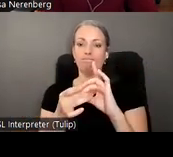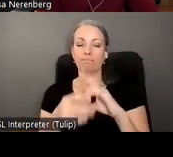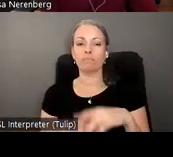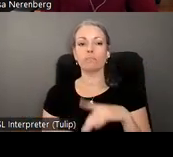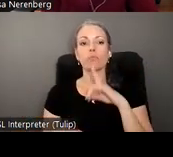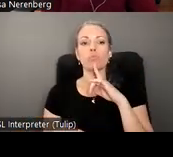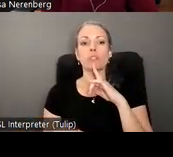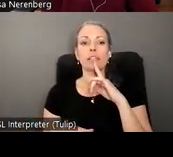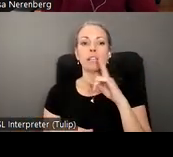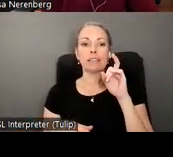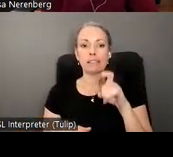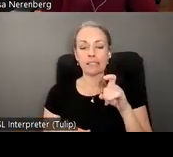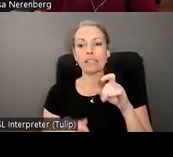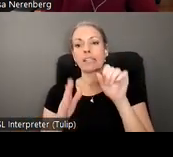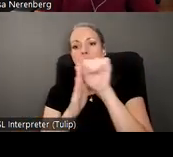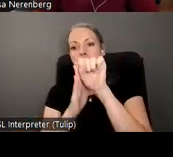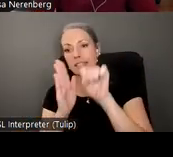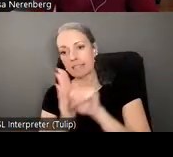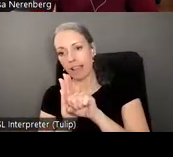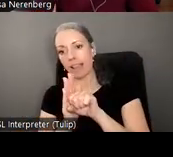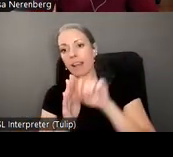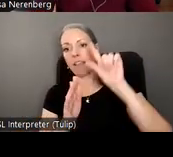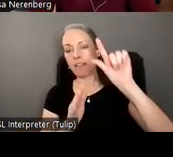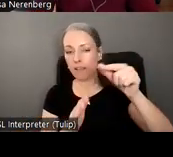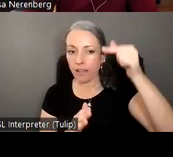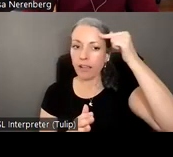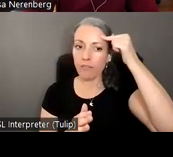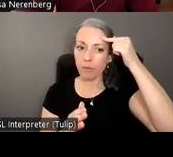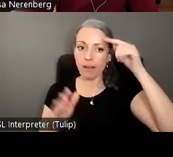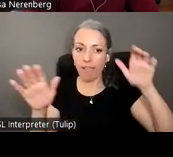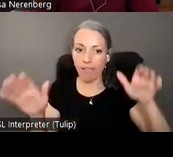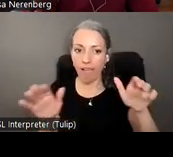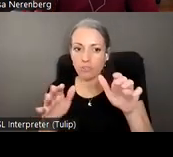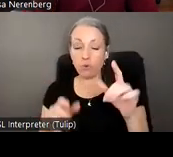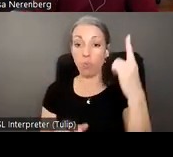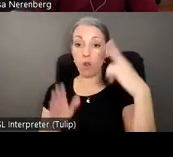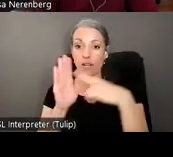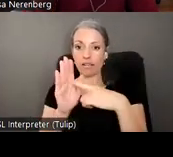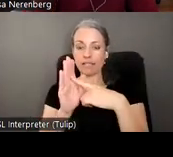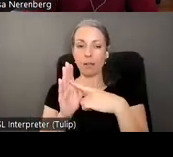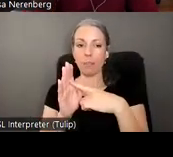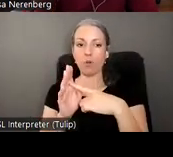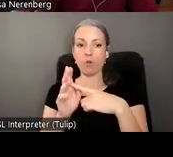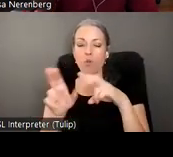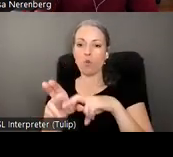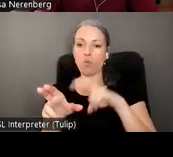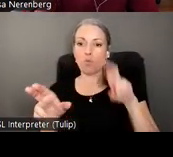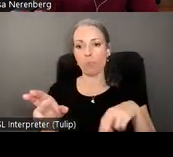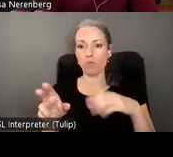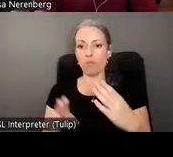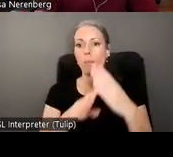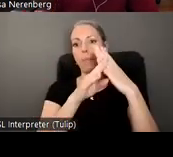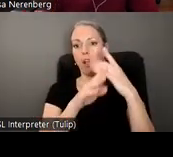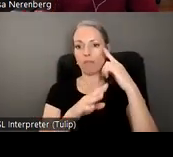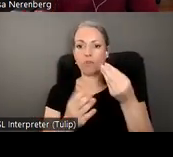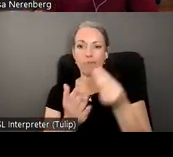state and federal action one example um is removing funding restrictions we know that for example the older